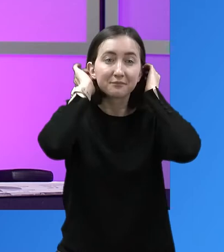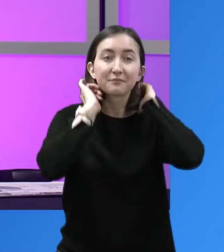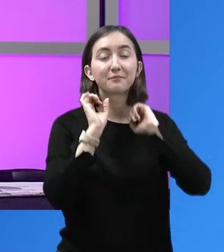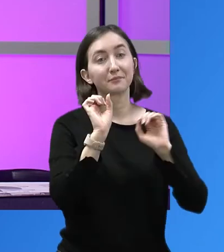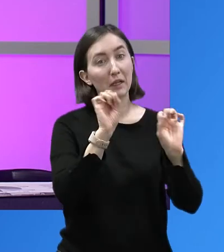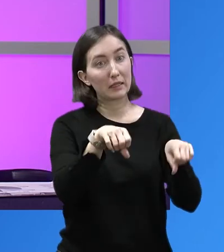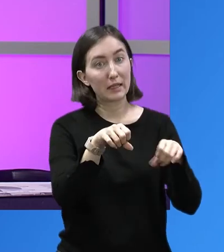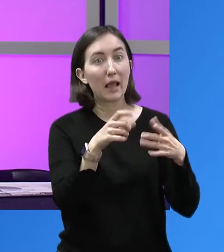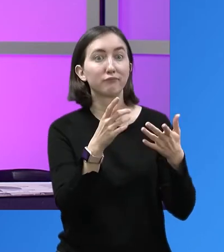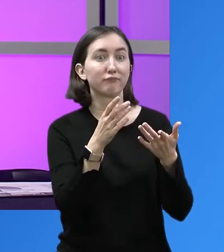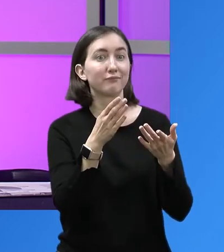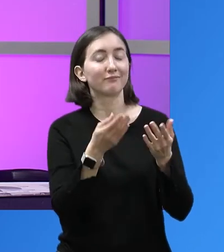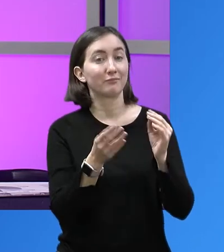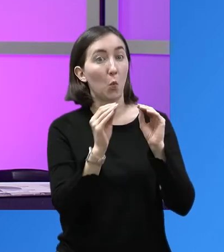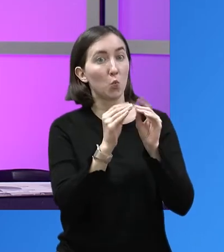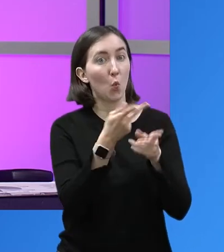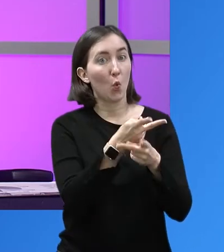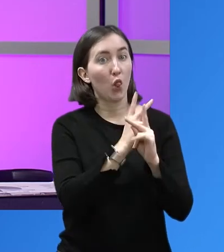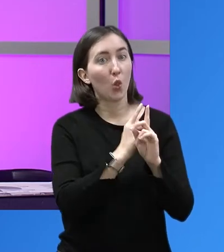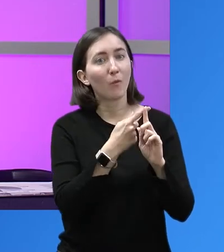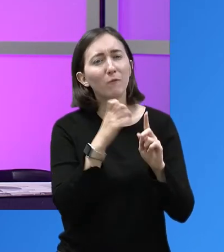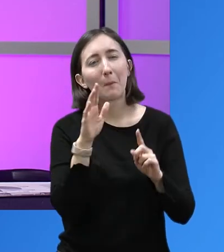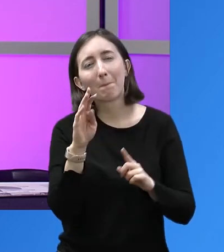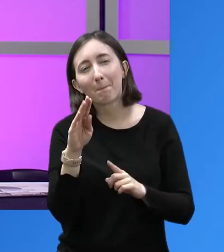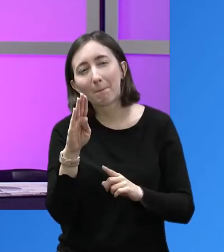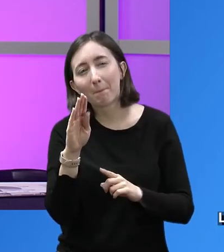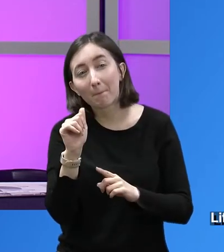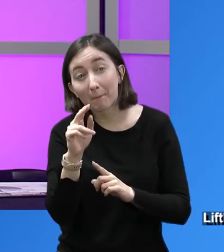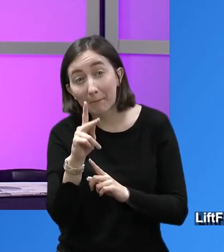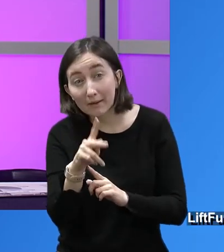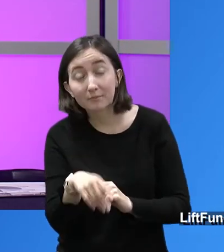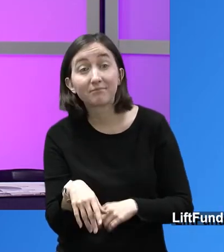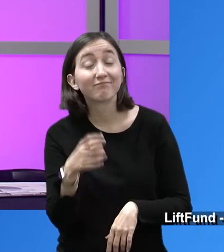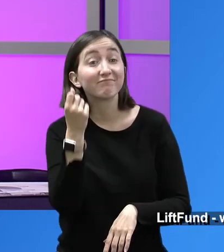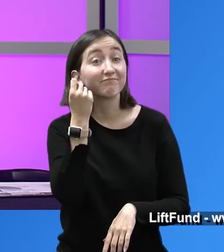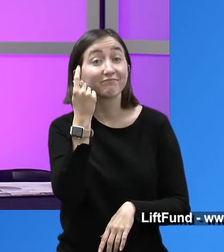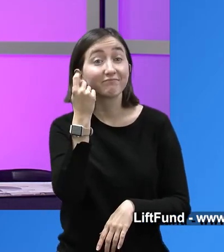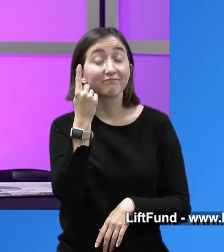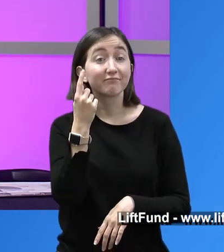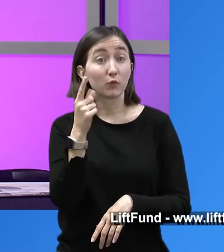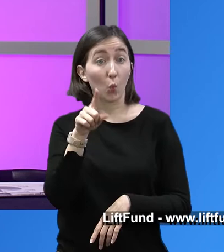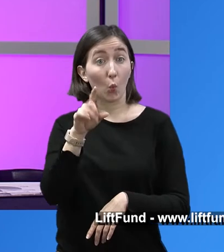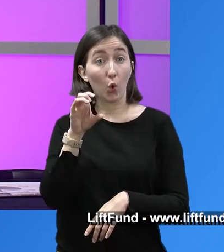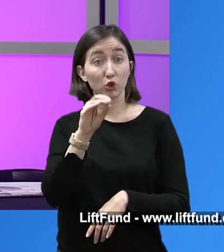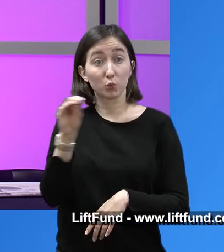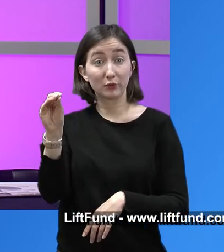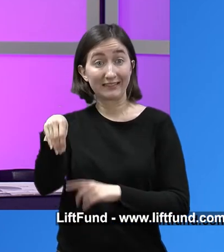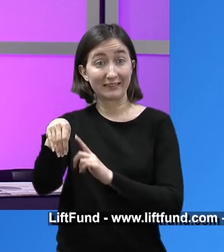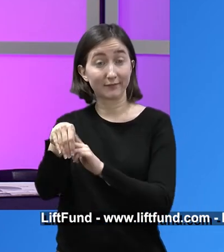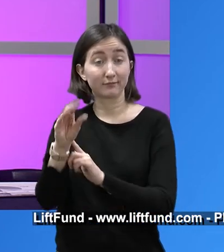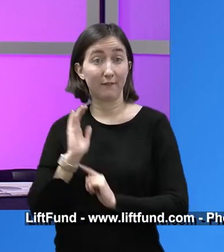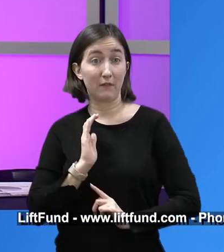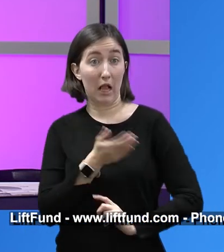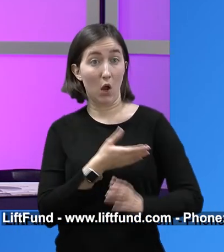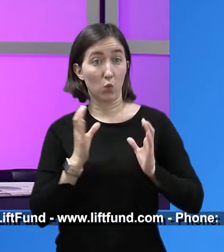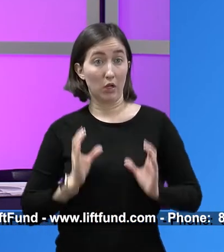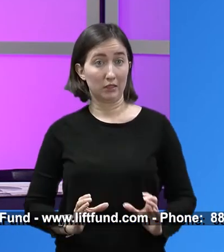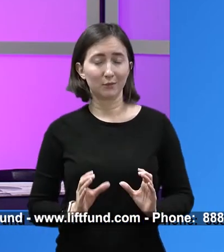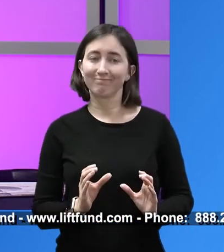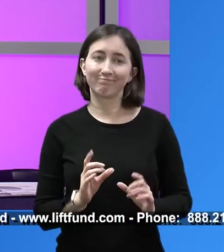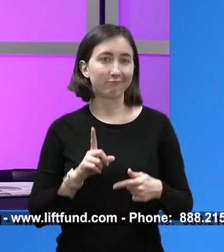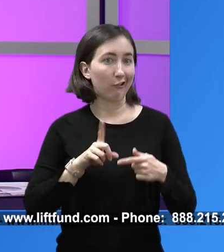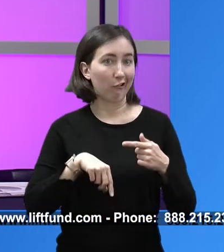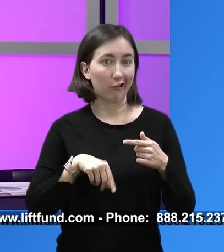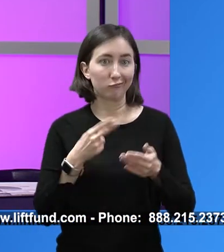institutions. A hundred percent of LIFT Fund customers are not bankable for whatever reason. It may be because